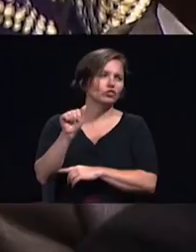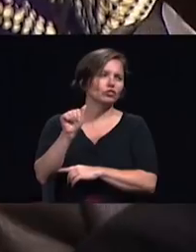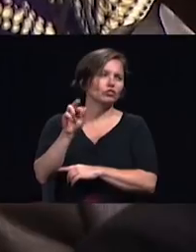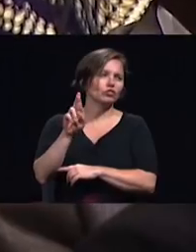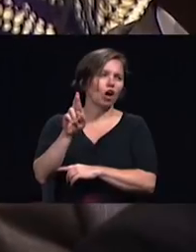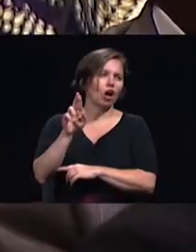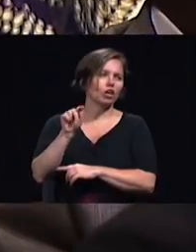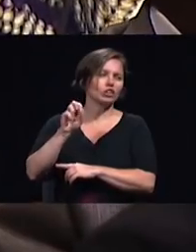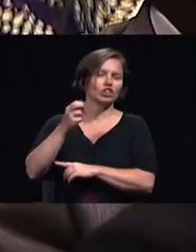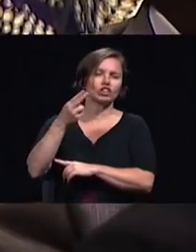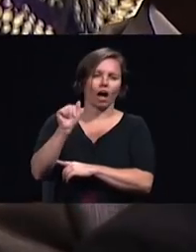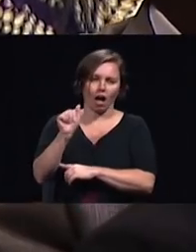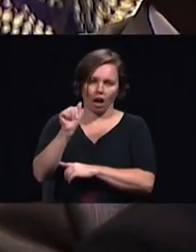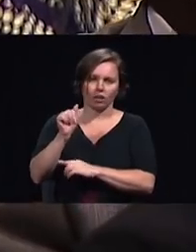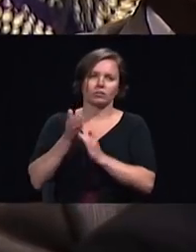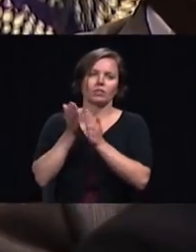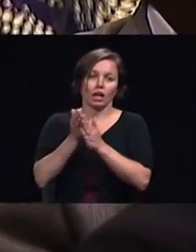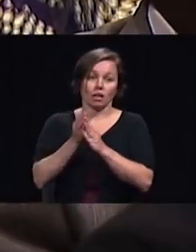service